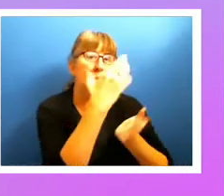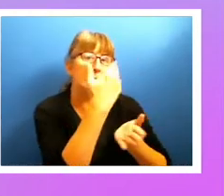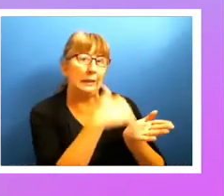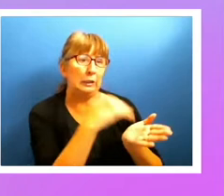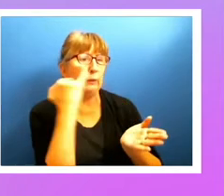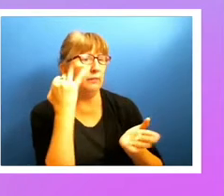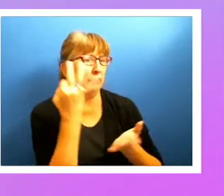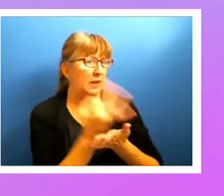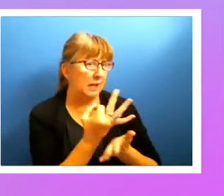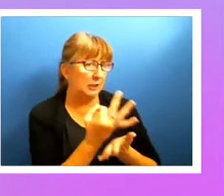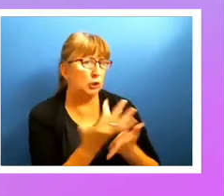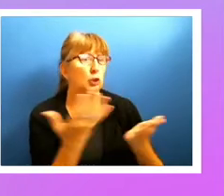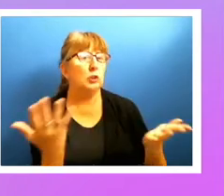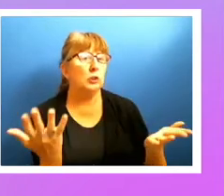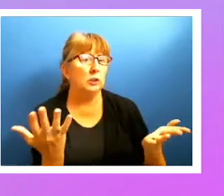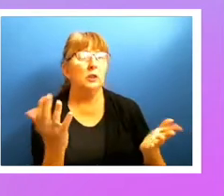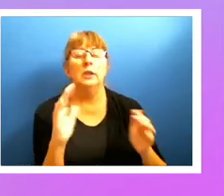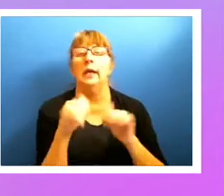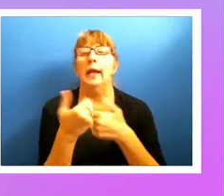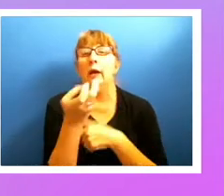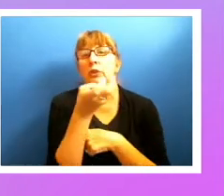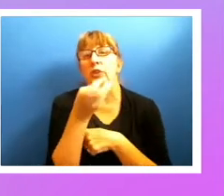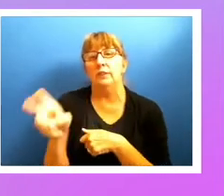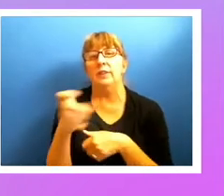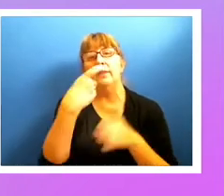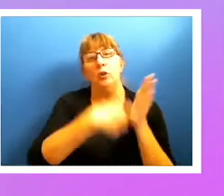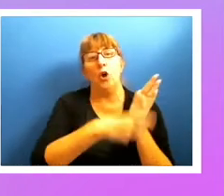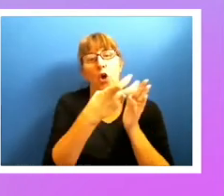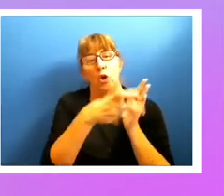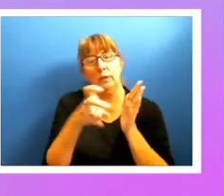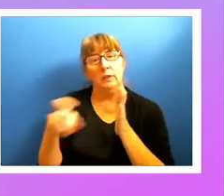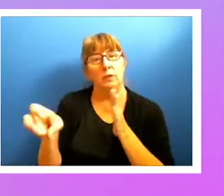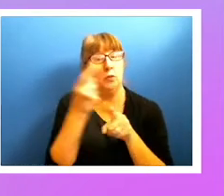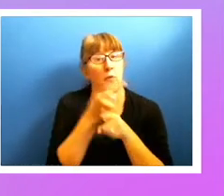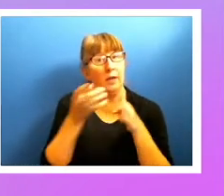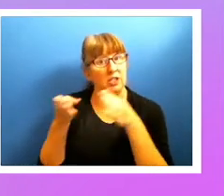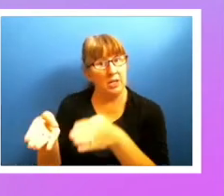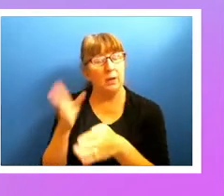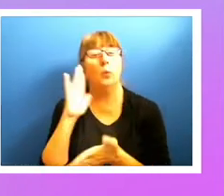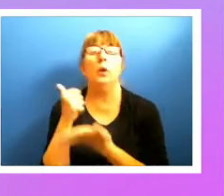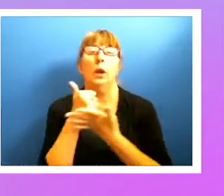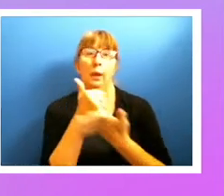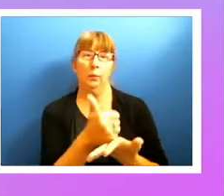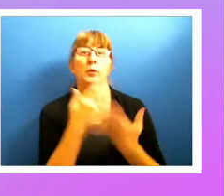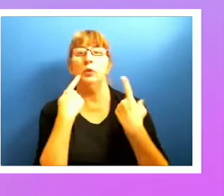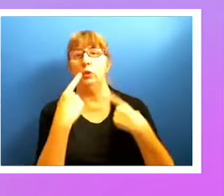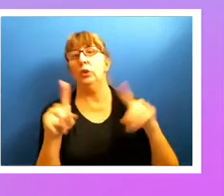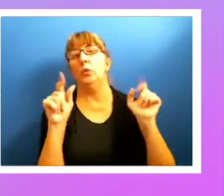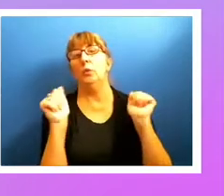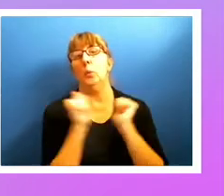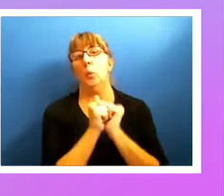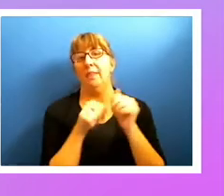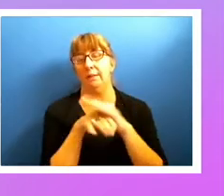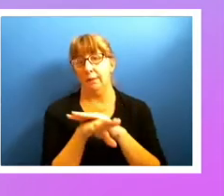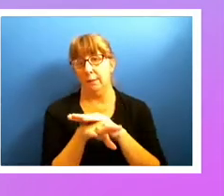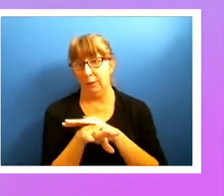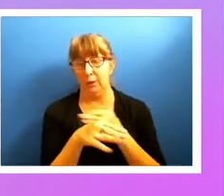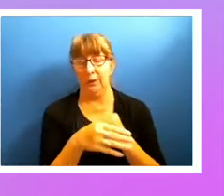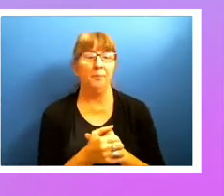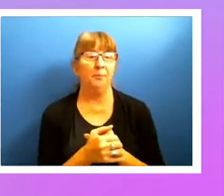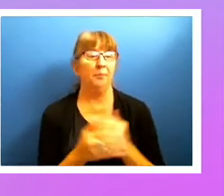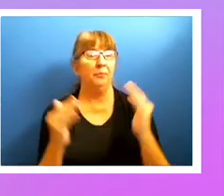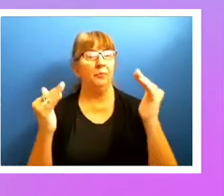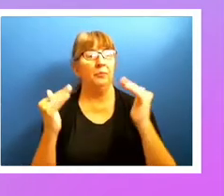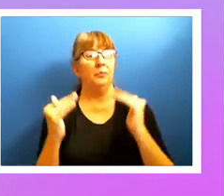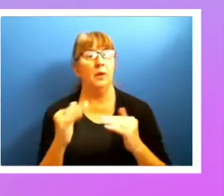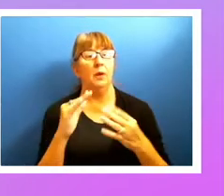about how shifting those costs in the right channel are going to help you. And you can do that with accessibility. We are going